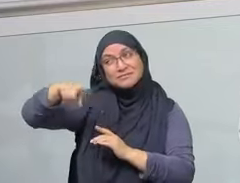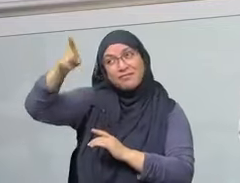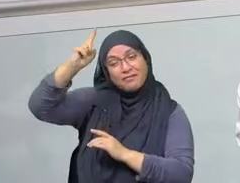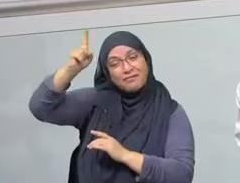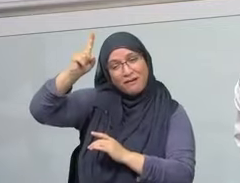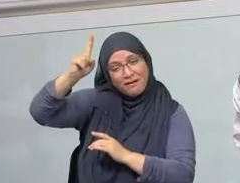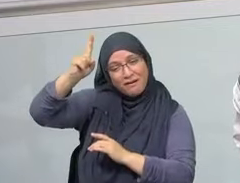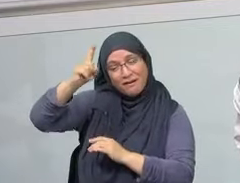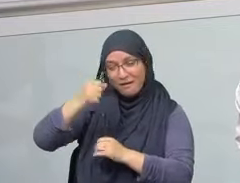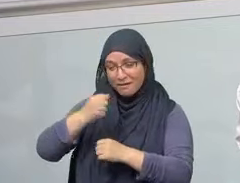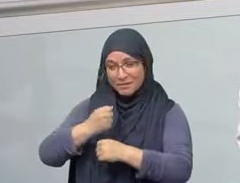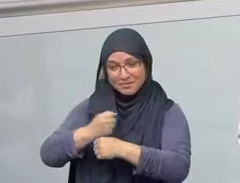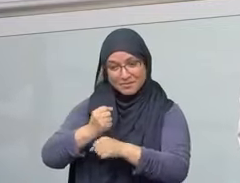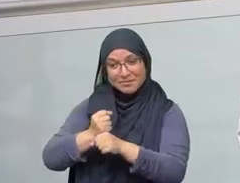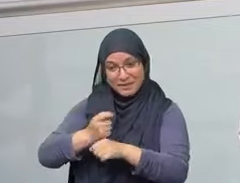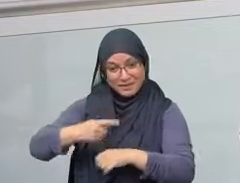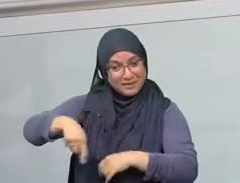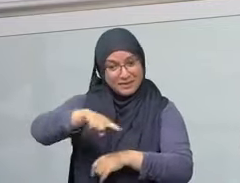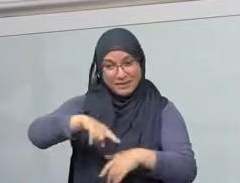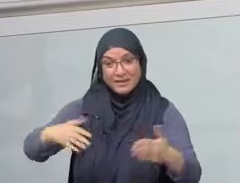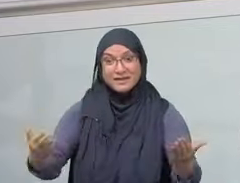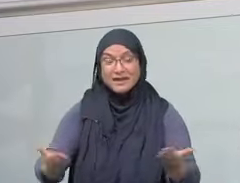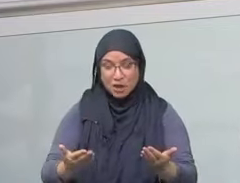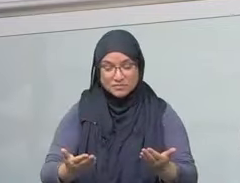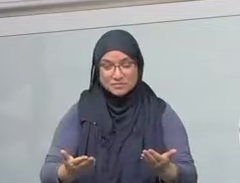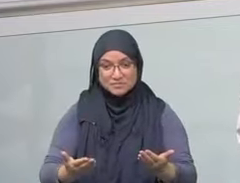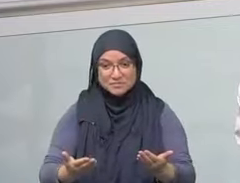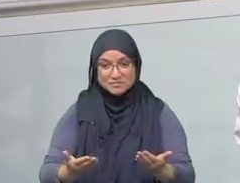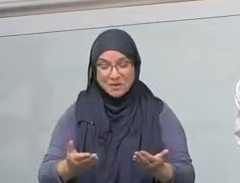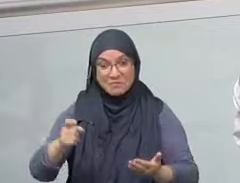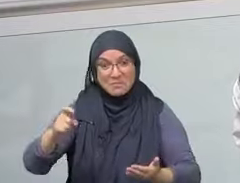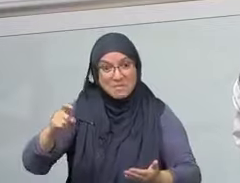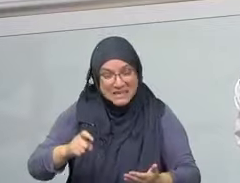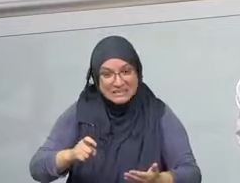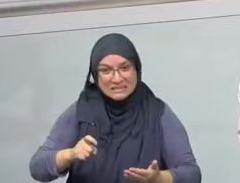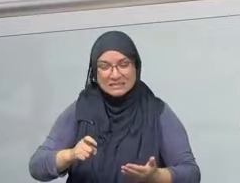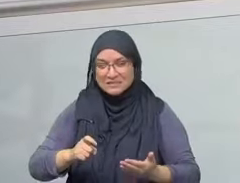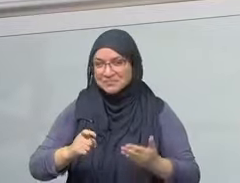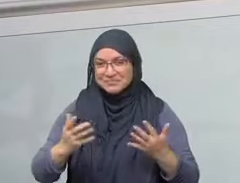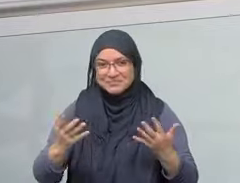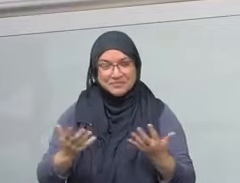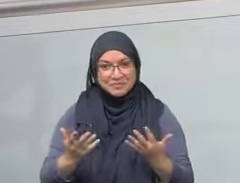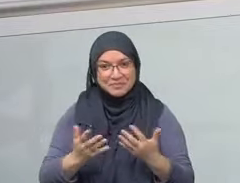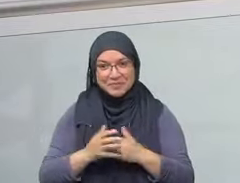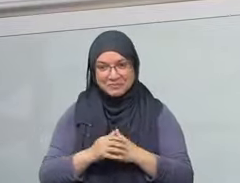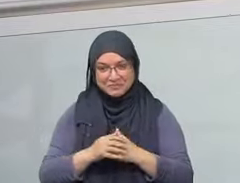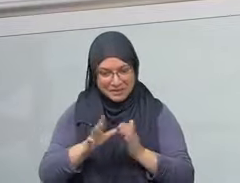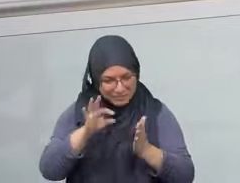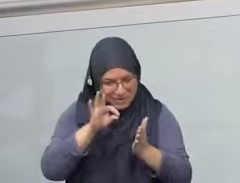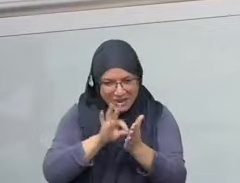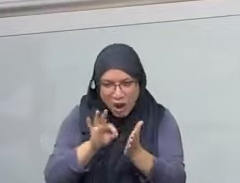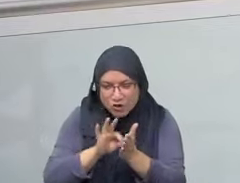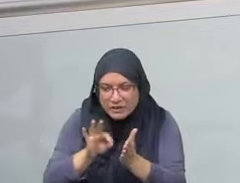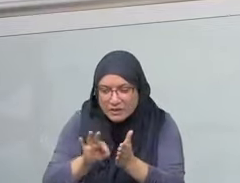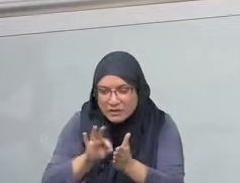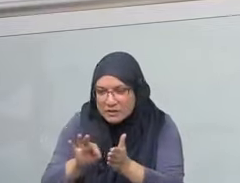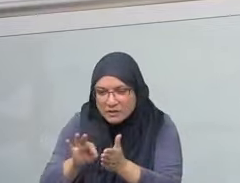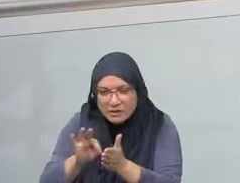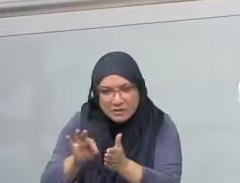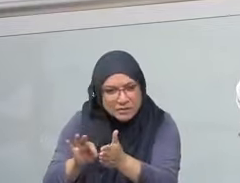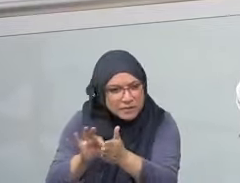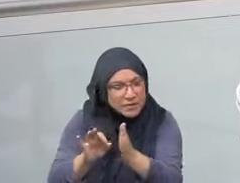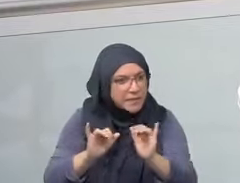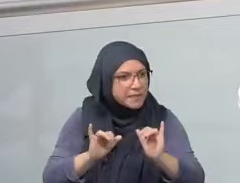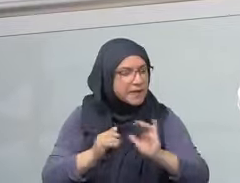them. May Allah not make us amongst those that have no moral conscience. May Allah not make us amongst those that denigrate our fitrah. Or that disconnect